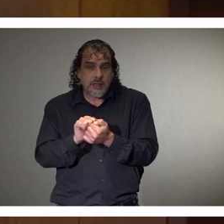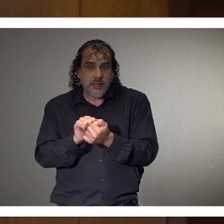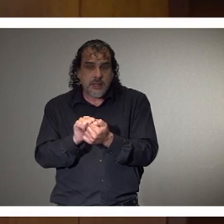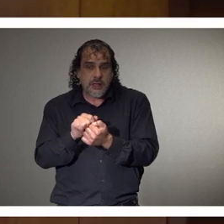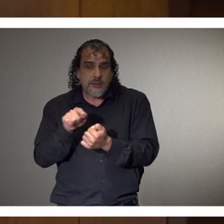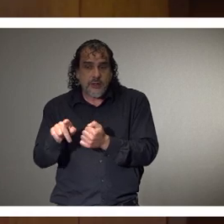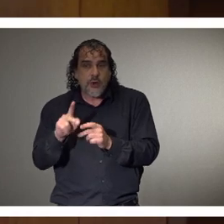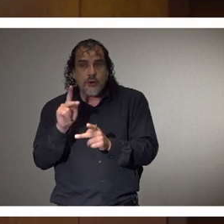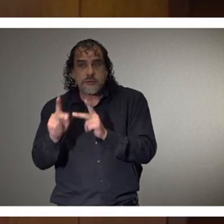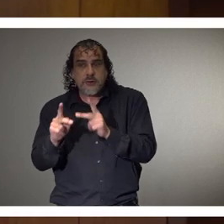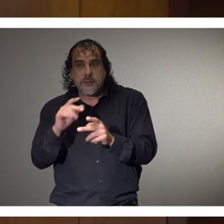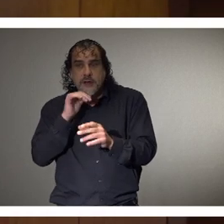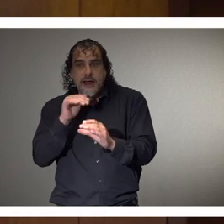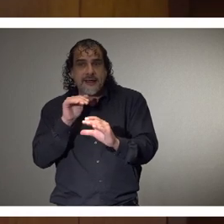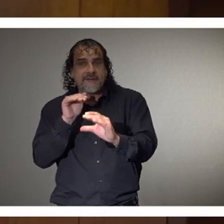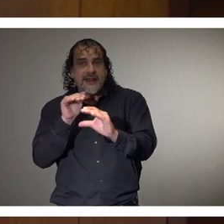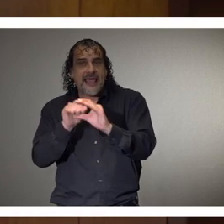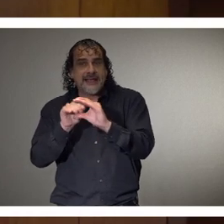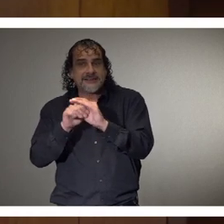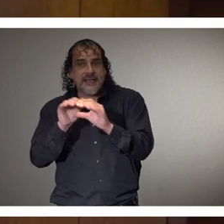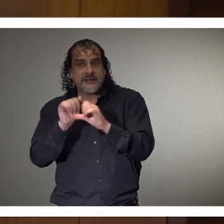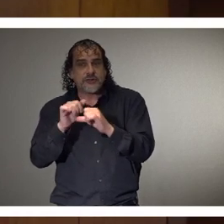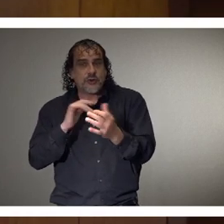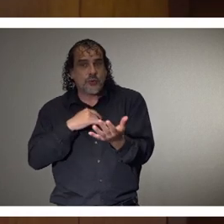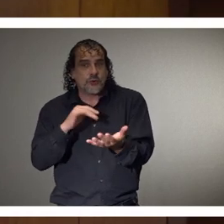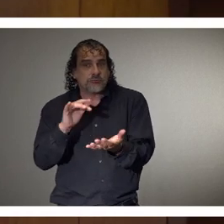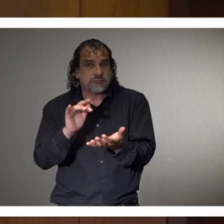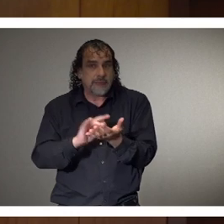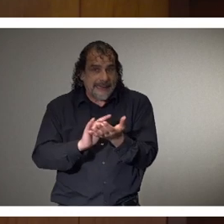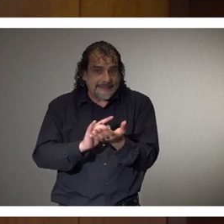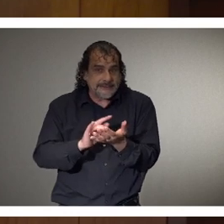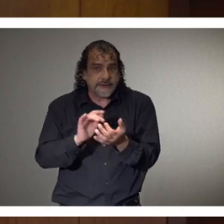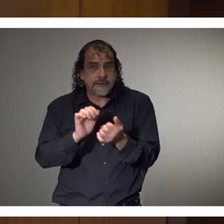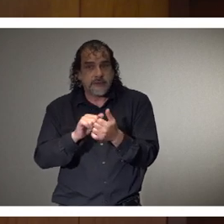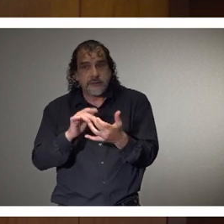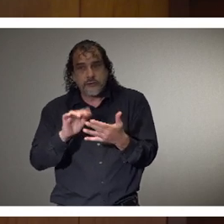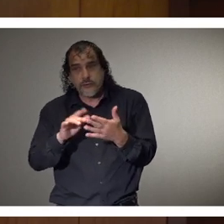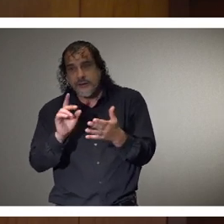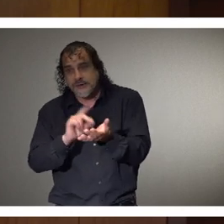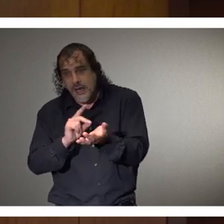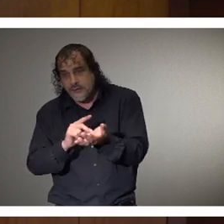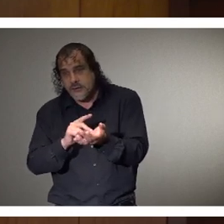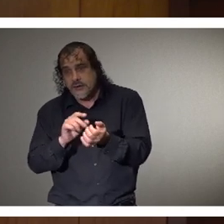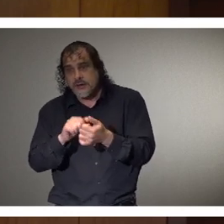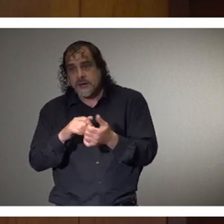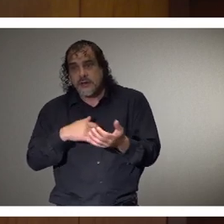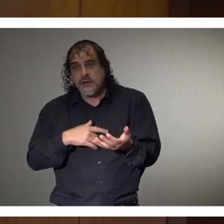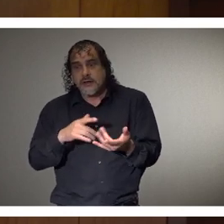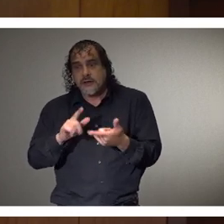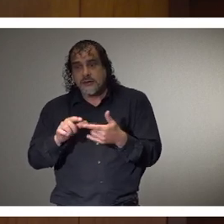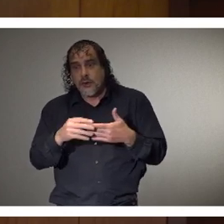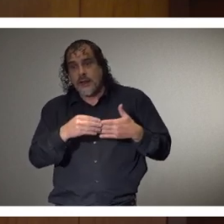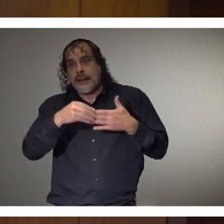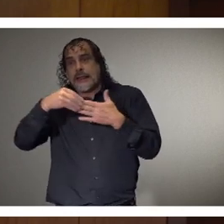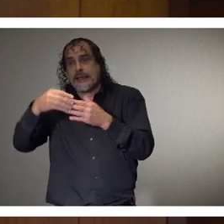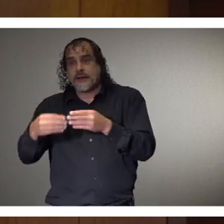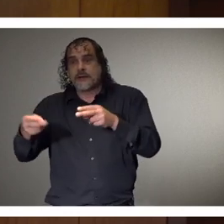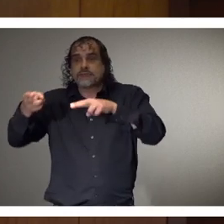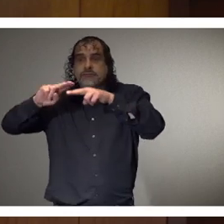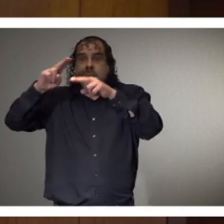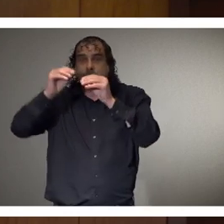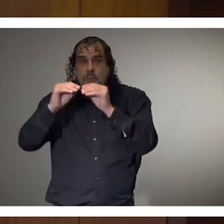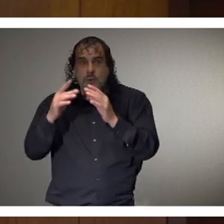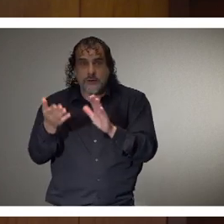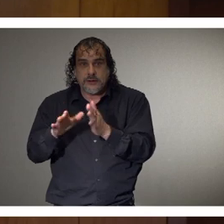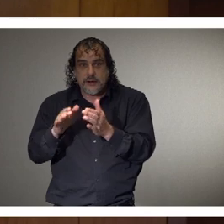people not having access to right? I get where you're going to, uh, the lead to lead up to these deaths. So it may not